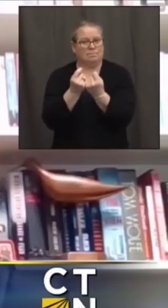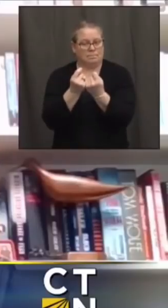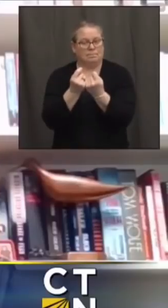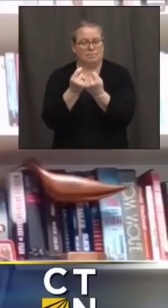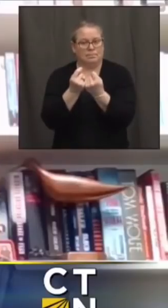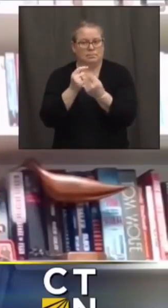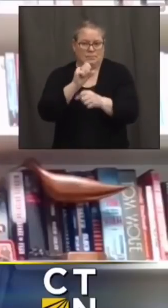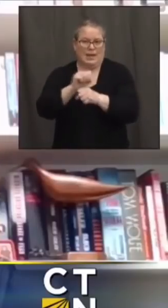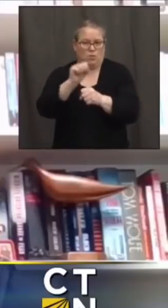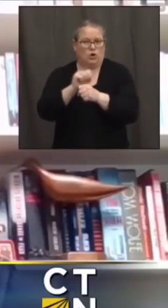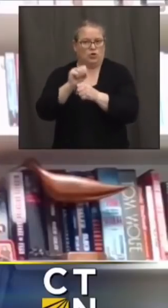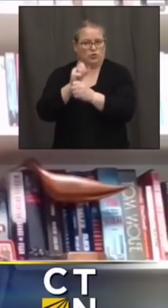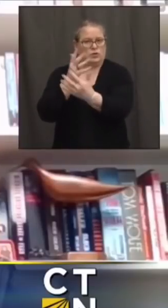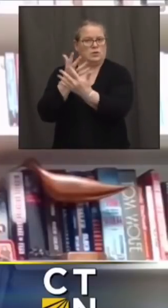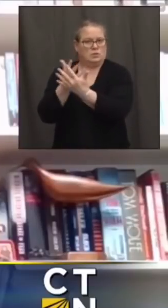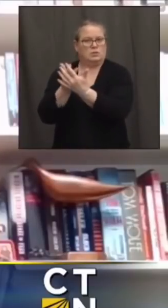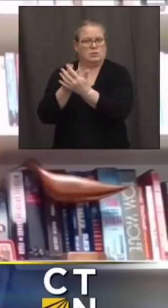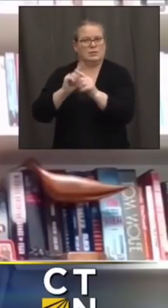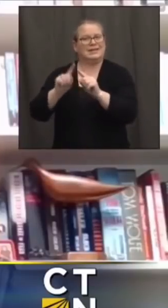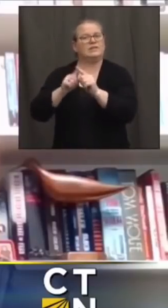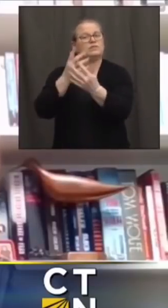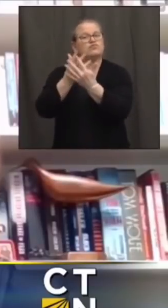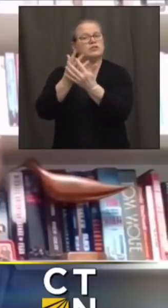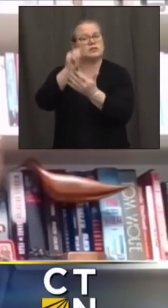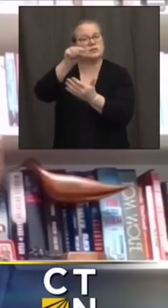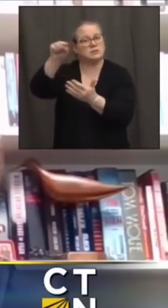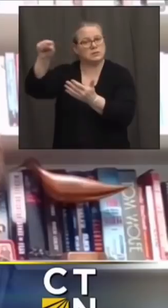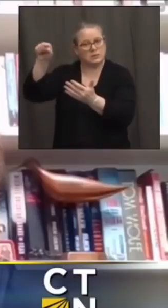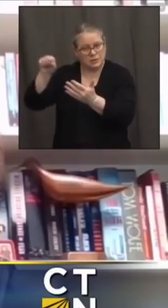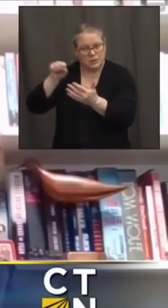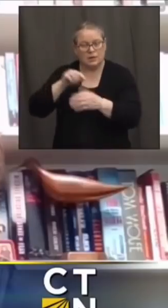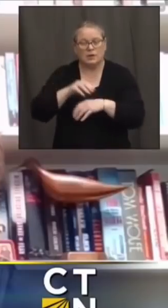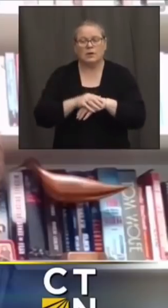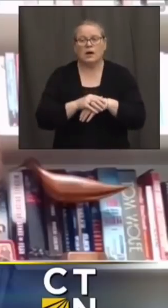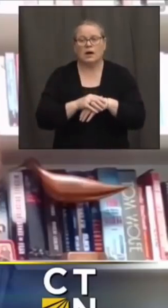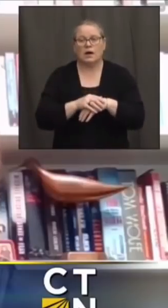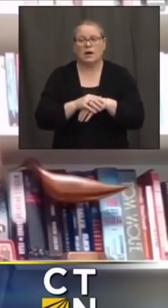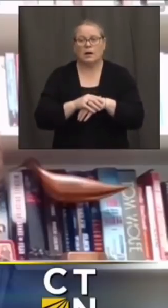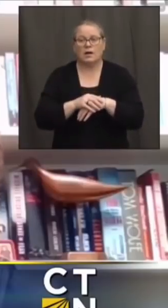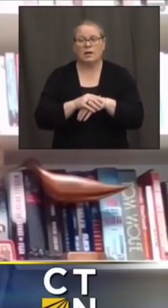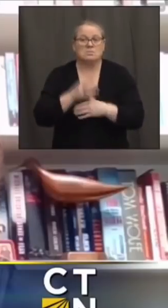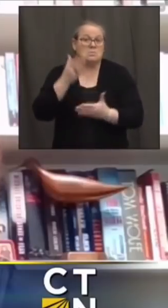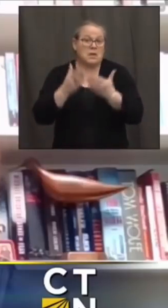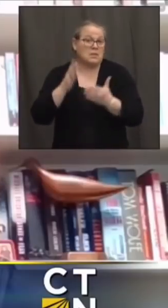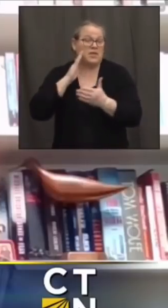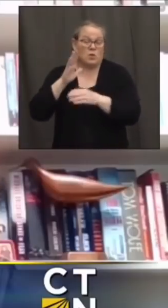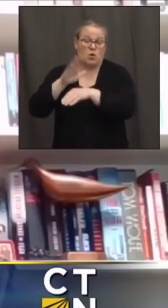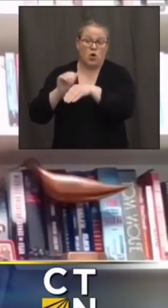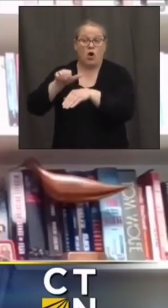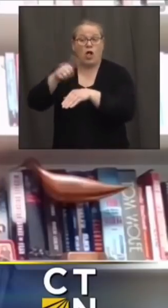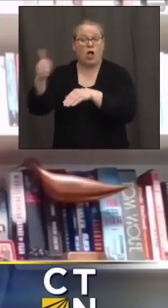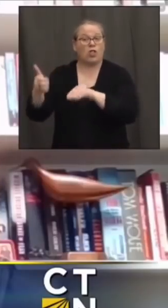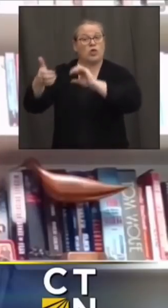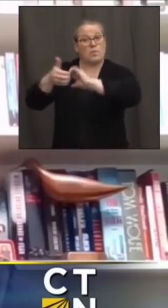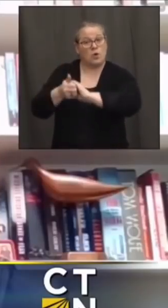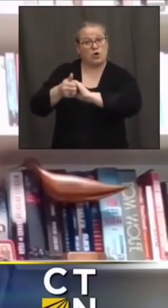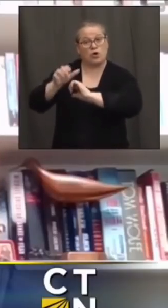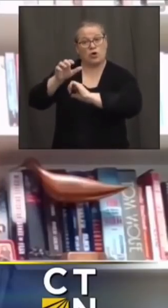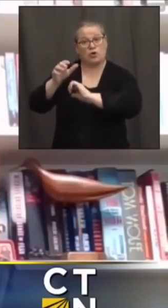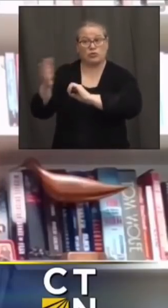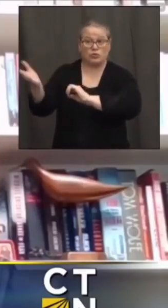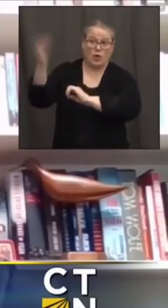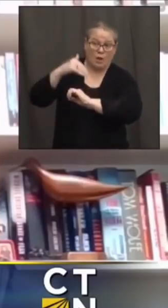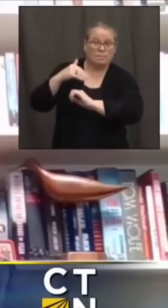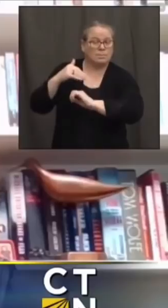correctional facilities and um and they um may use additional partners to administer the vaccine um